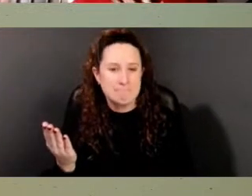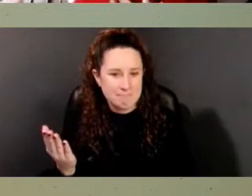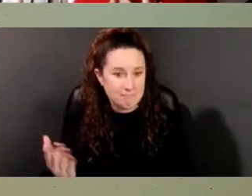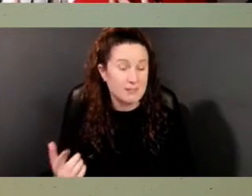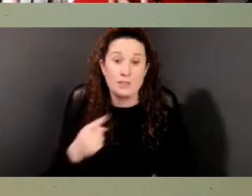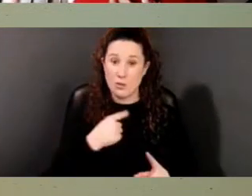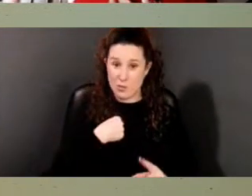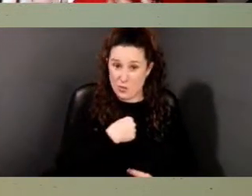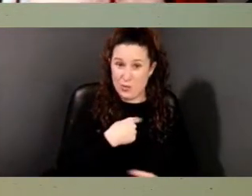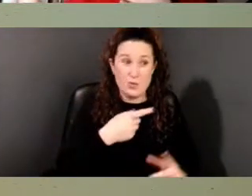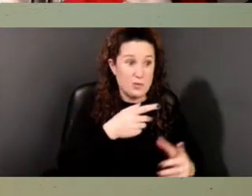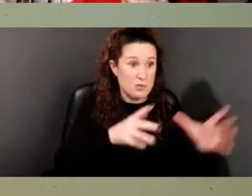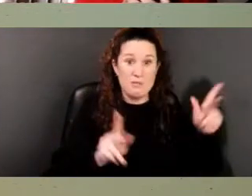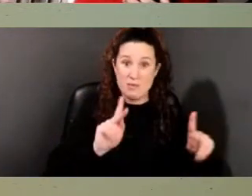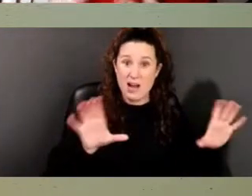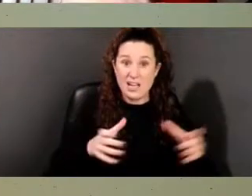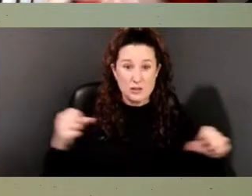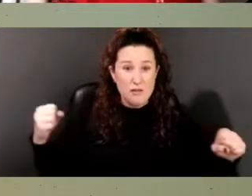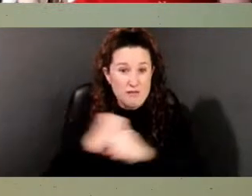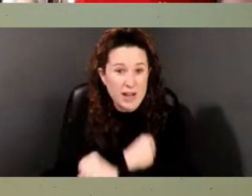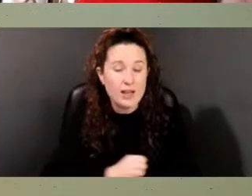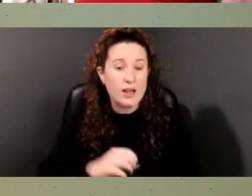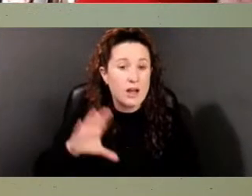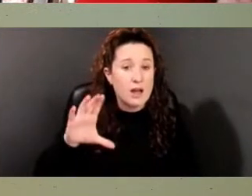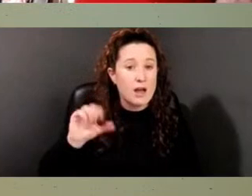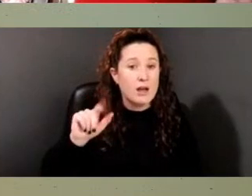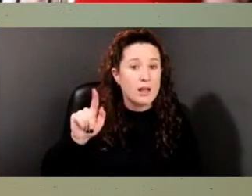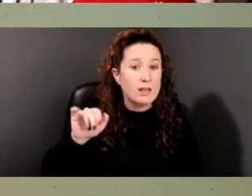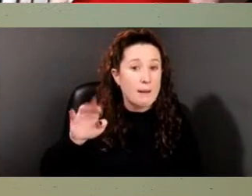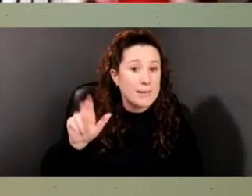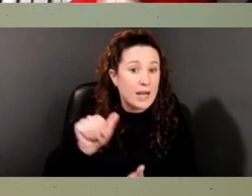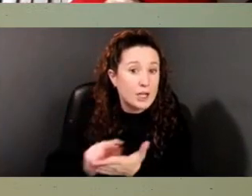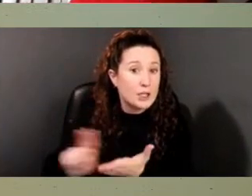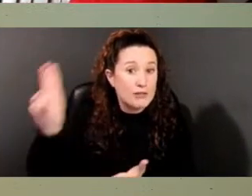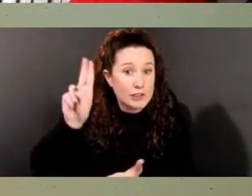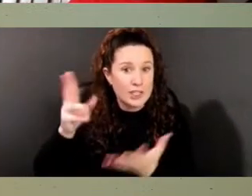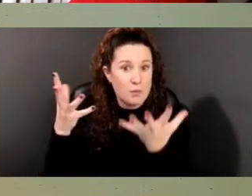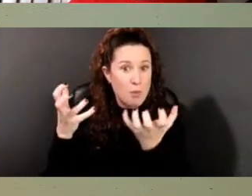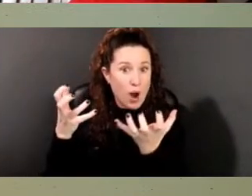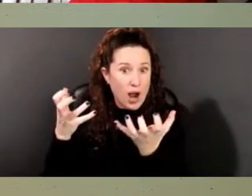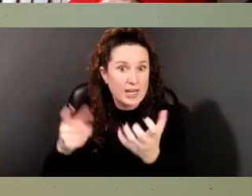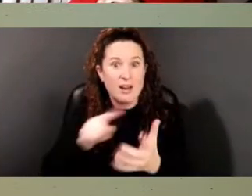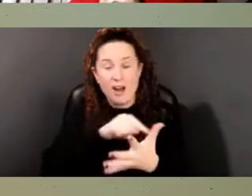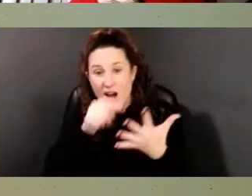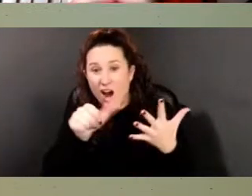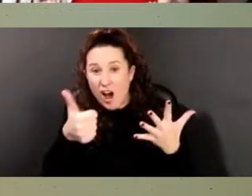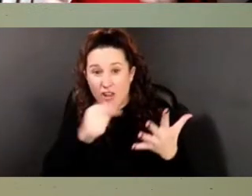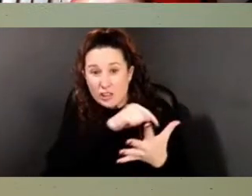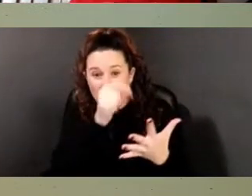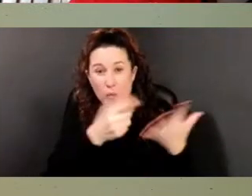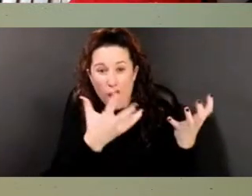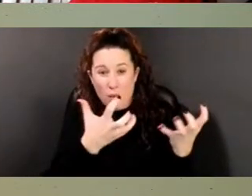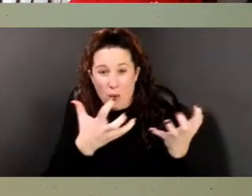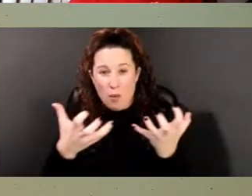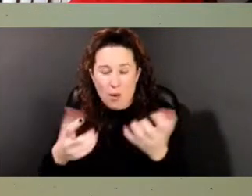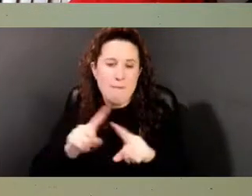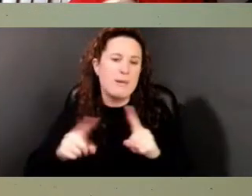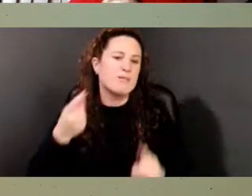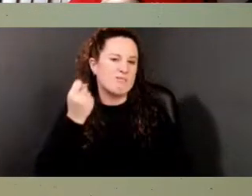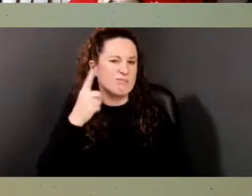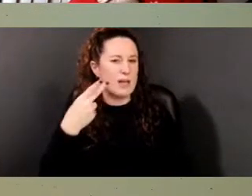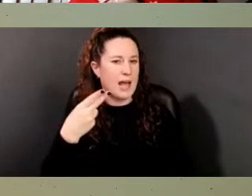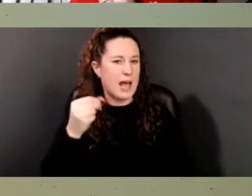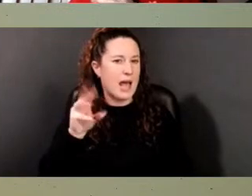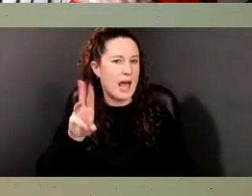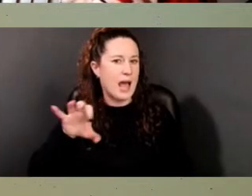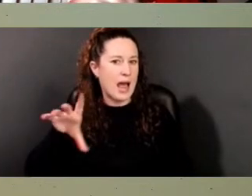for the remains. Columbia wanted all of these big schools wanted it, but Howard University got it. Howard is one of arguably the most prominent